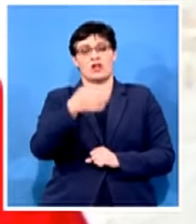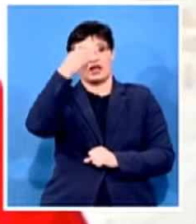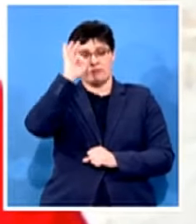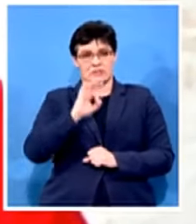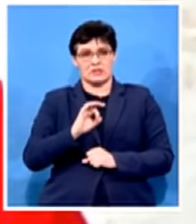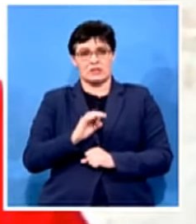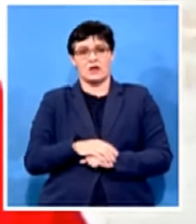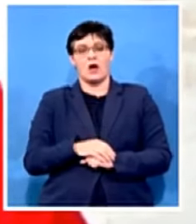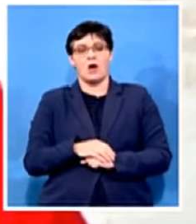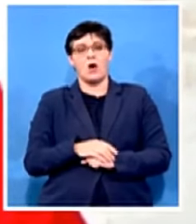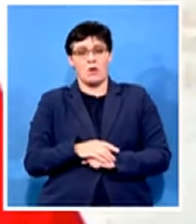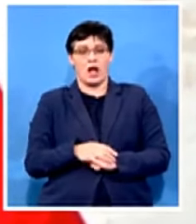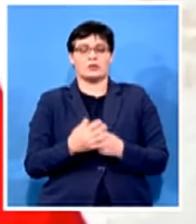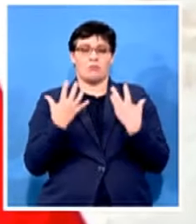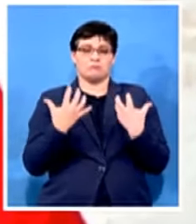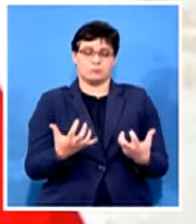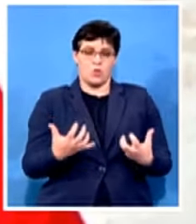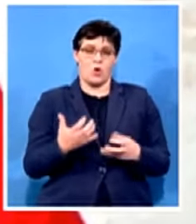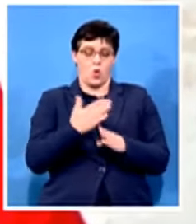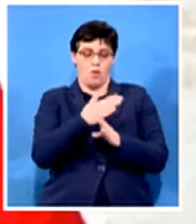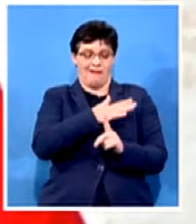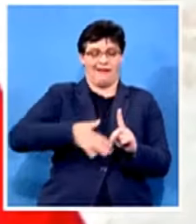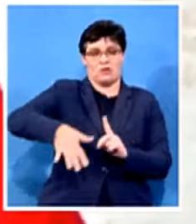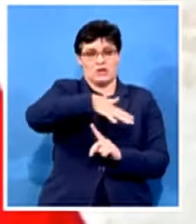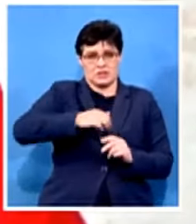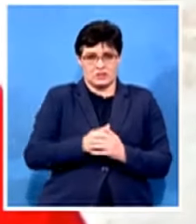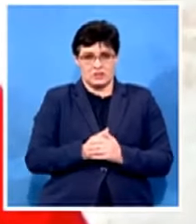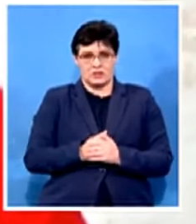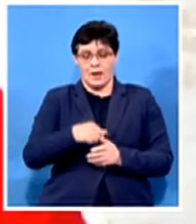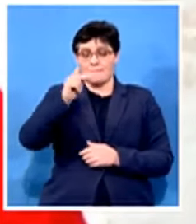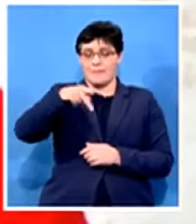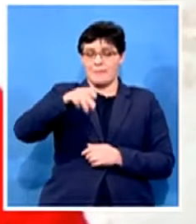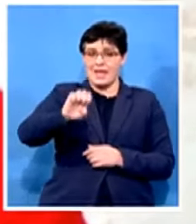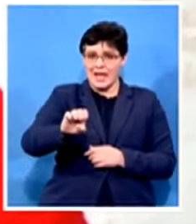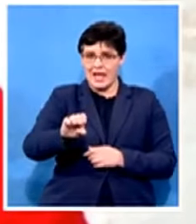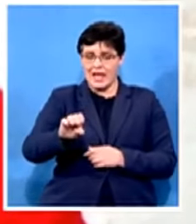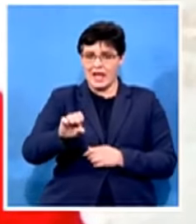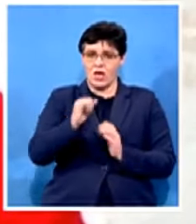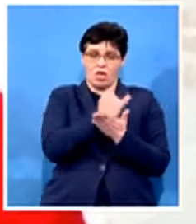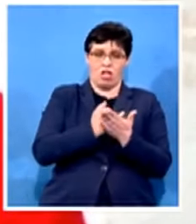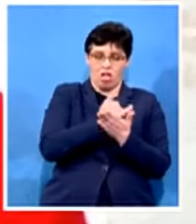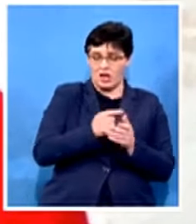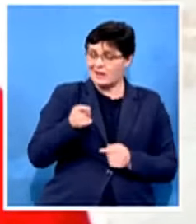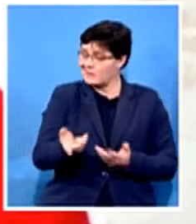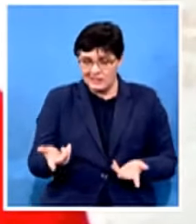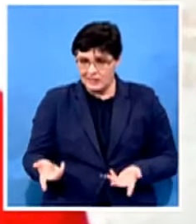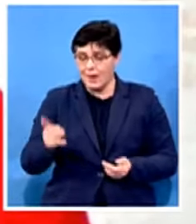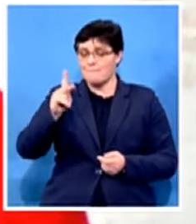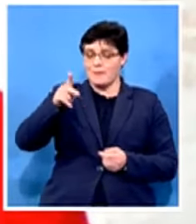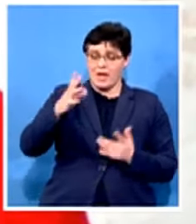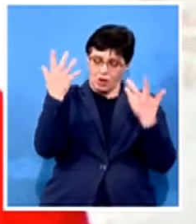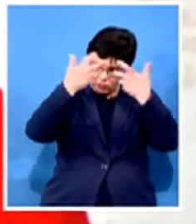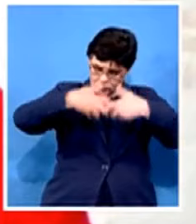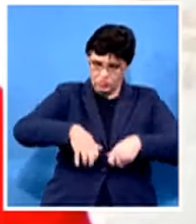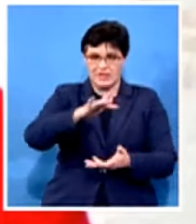now the ppe scandal we must indicate that ppe was coordinated centrally if you go to edcon